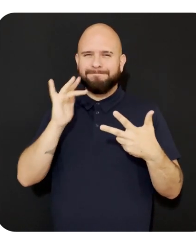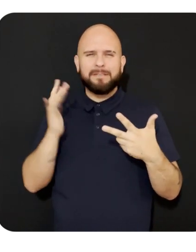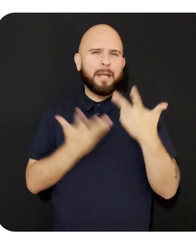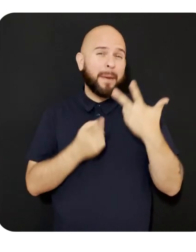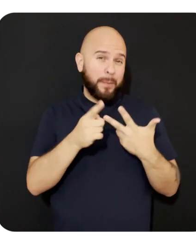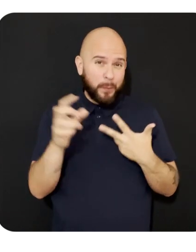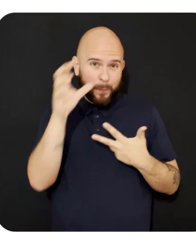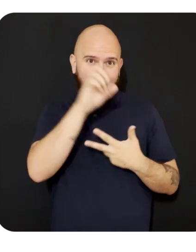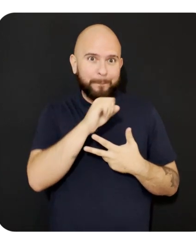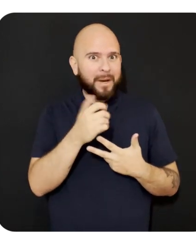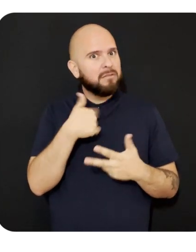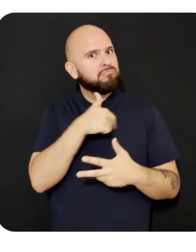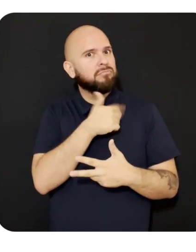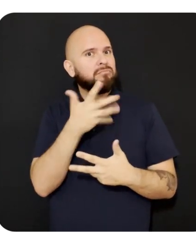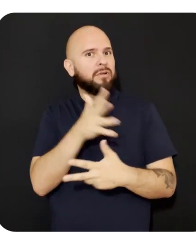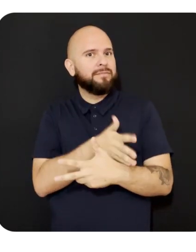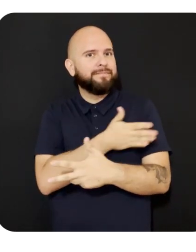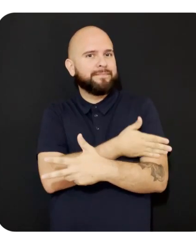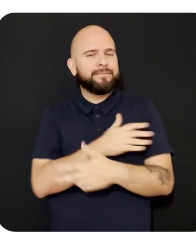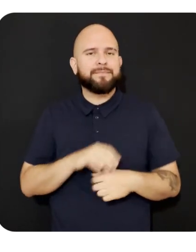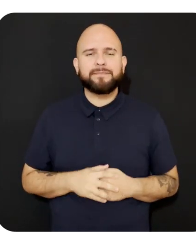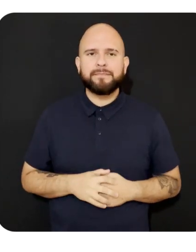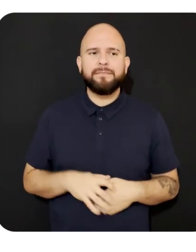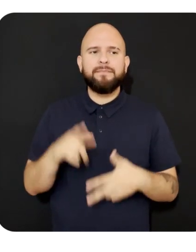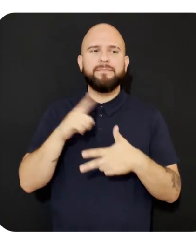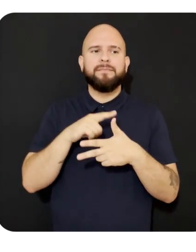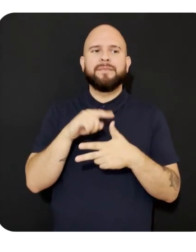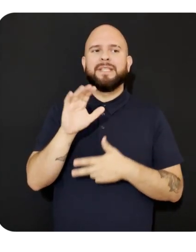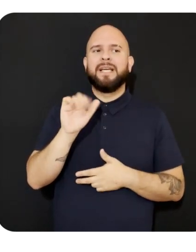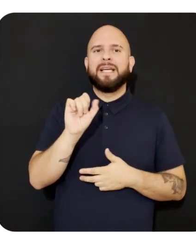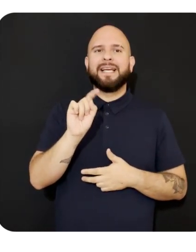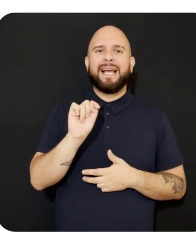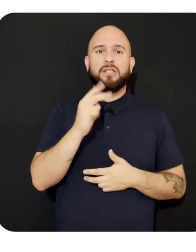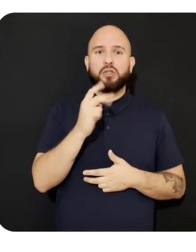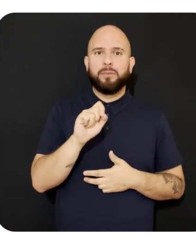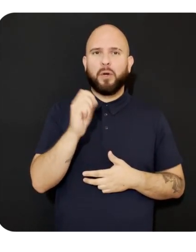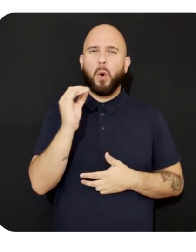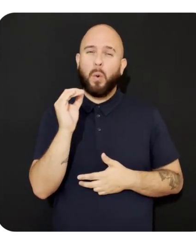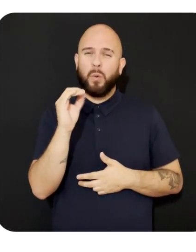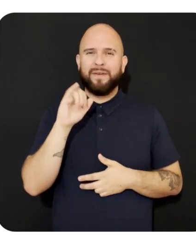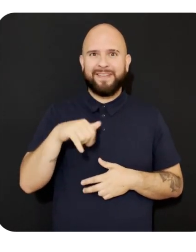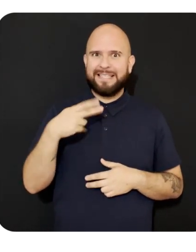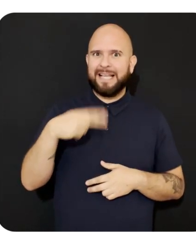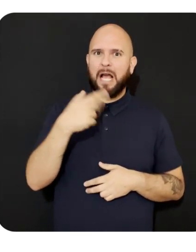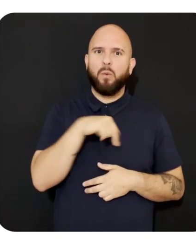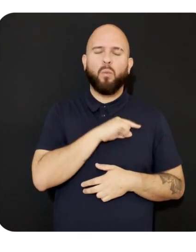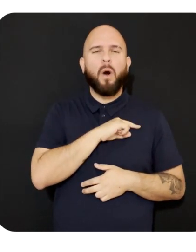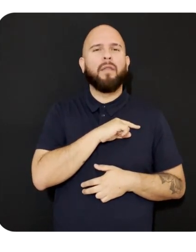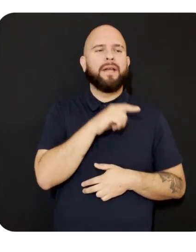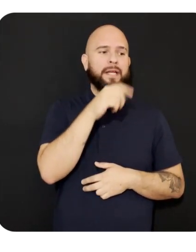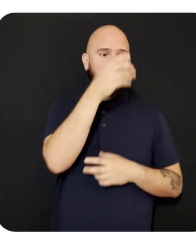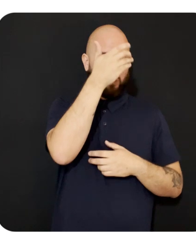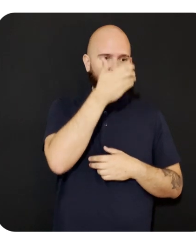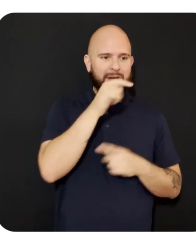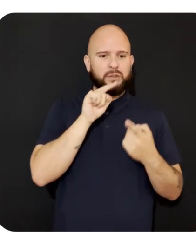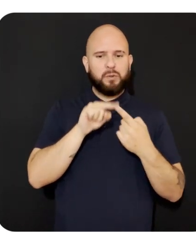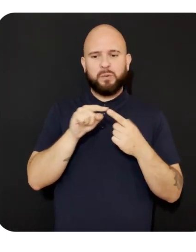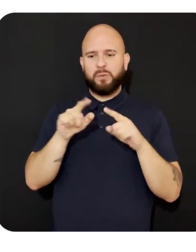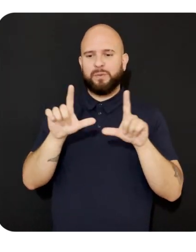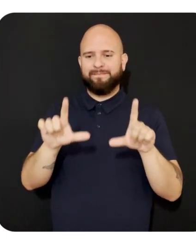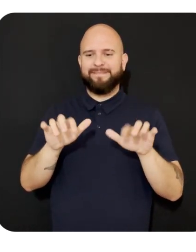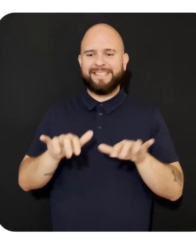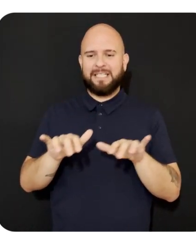have missed. First, Cast 2.0, our high-quality Quest to Desktop streaming and recording feature,